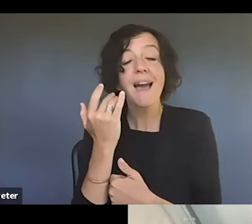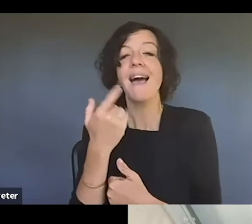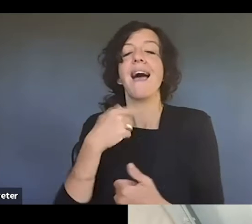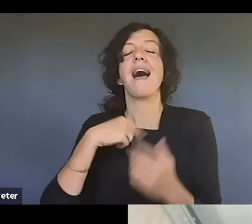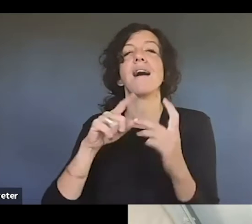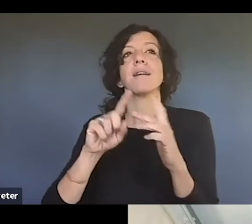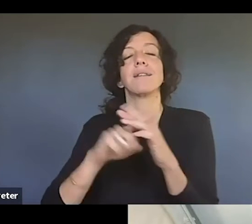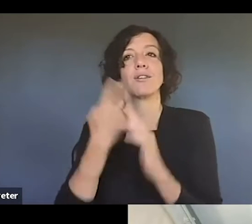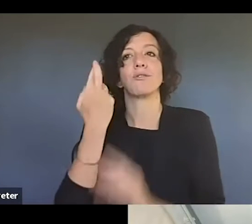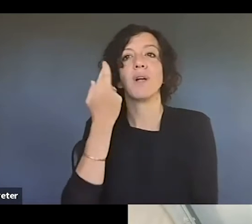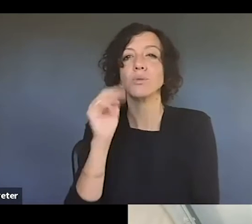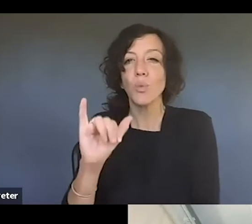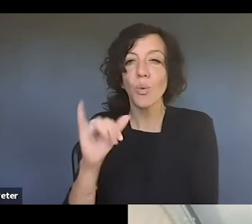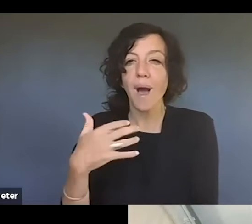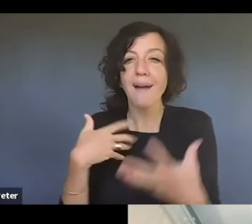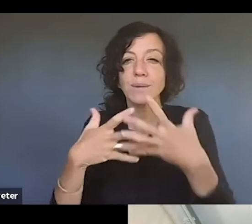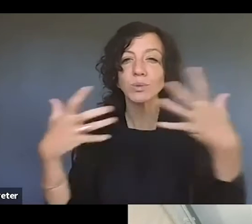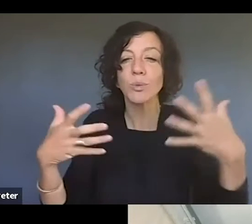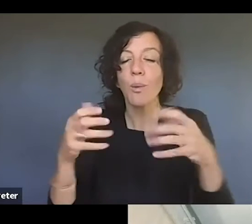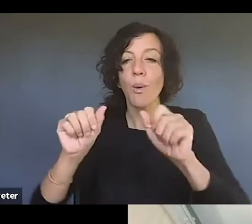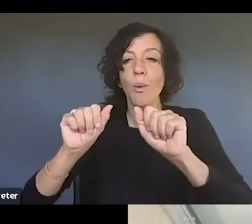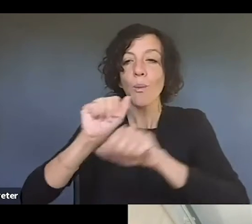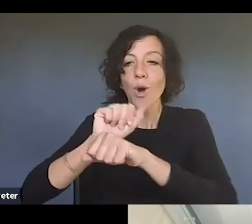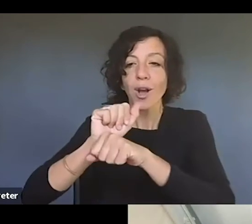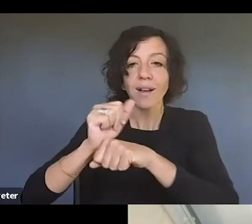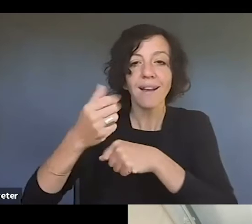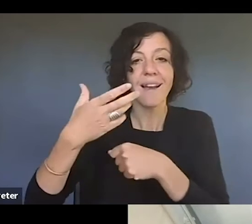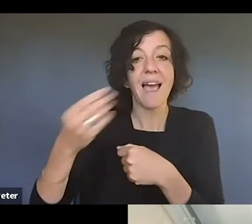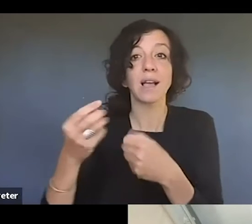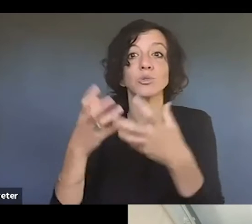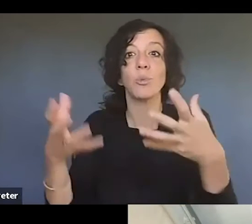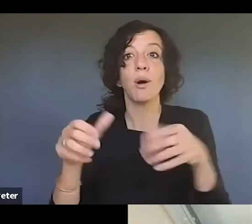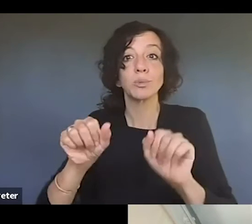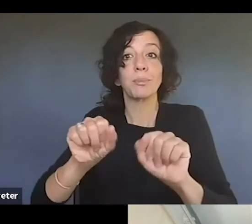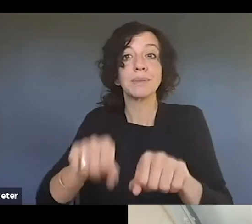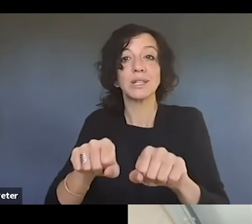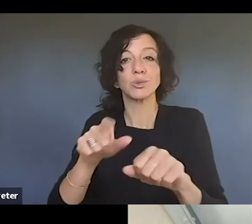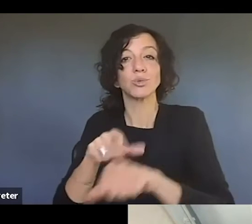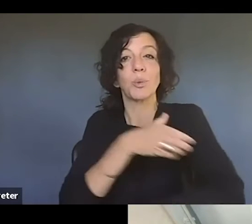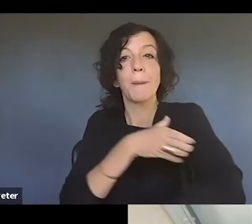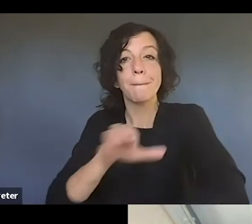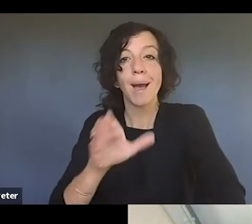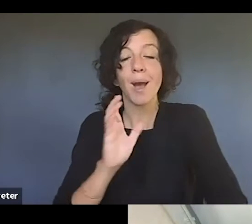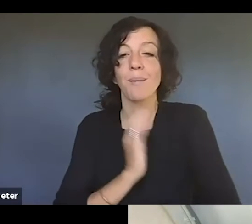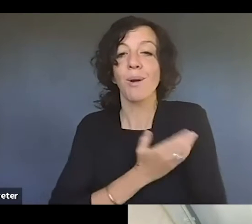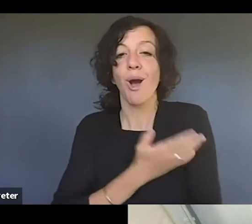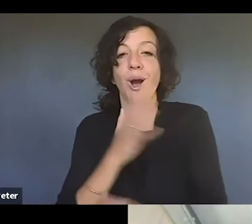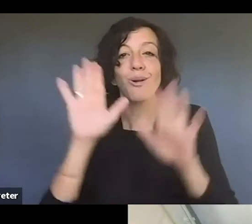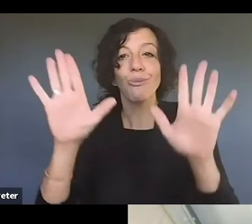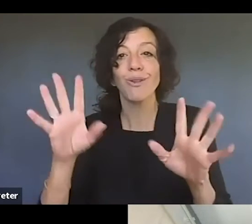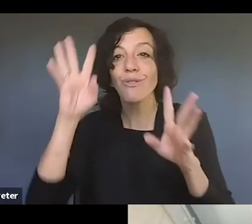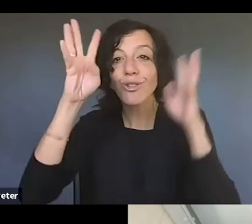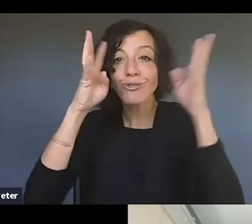work and so much potential to be done as far as empowering our great creators and